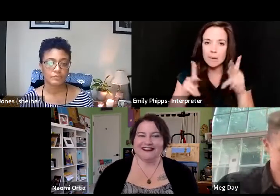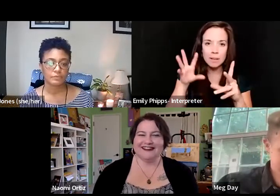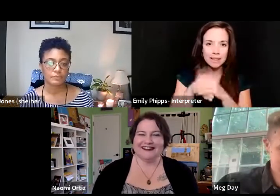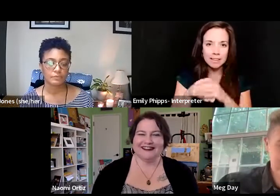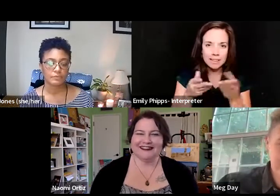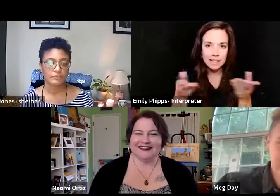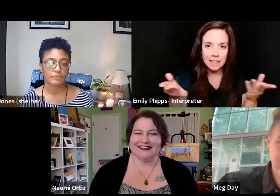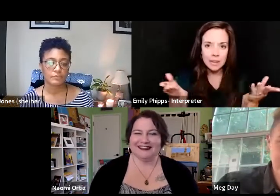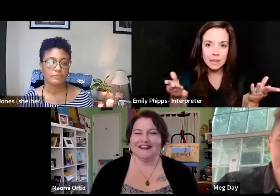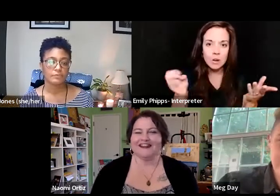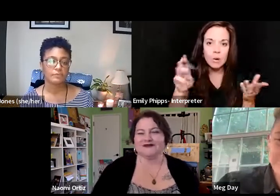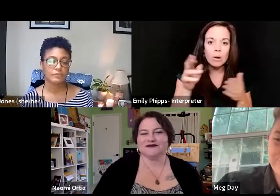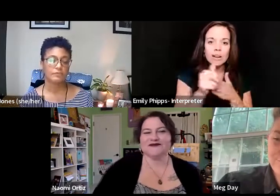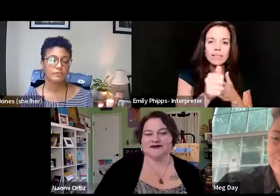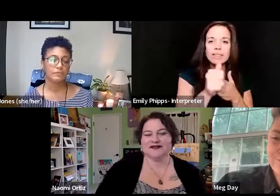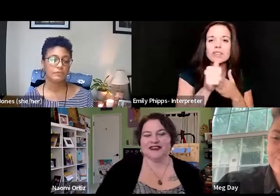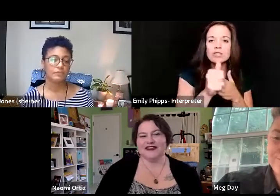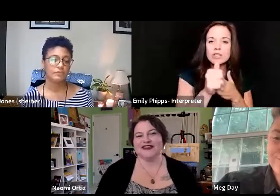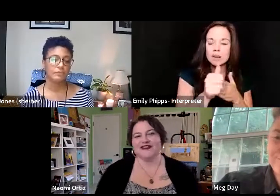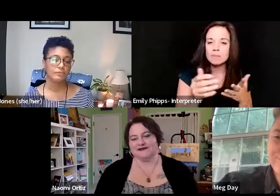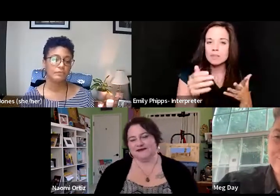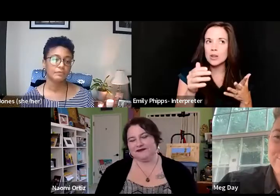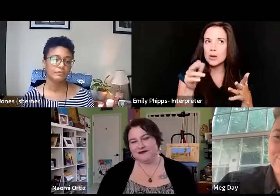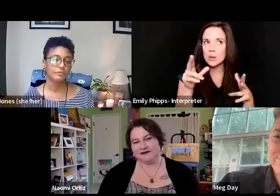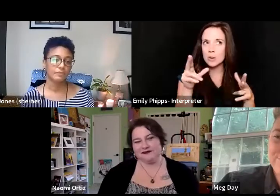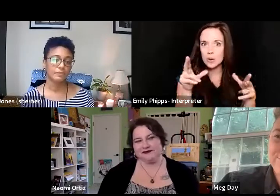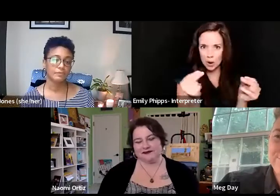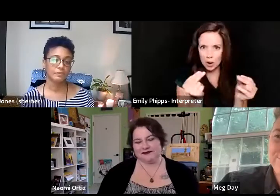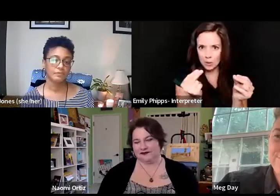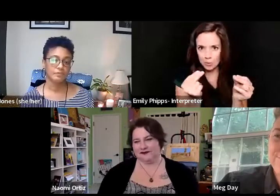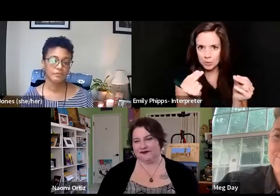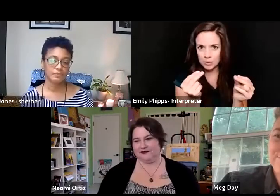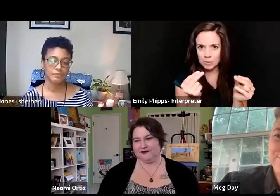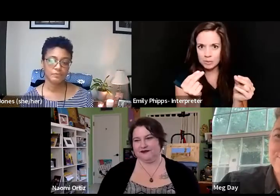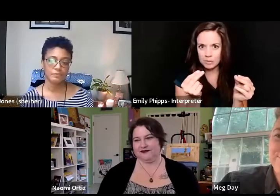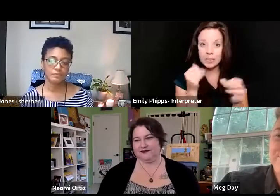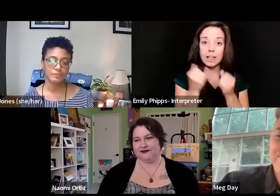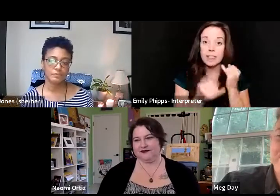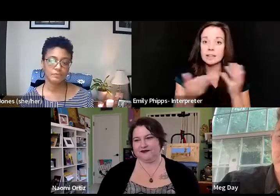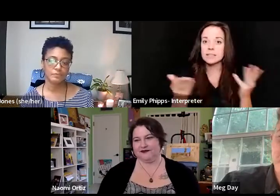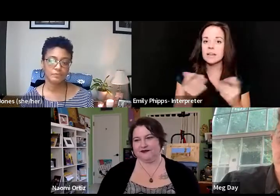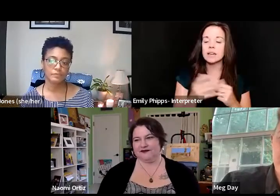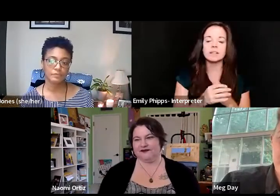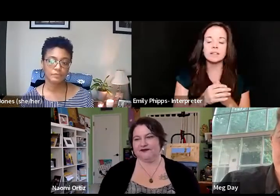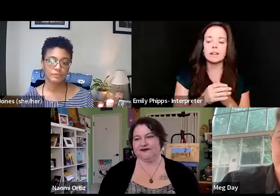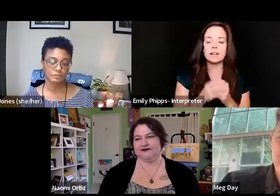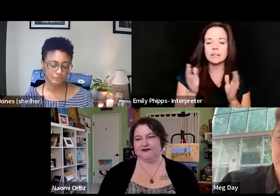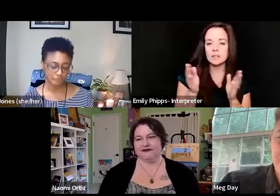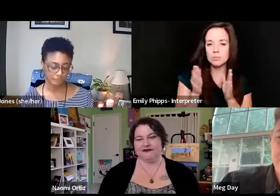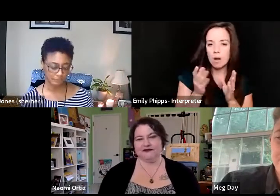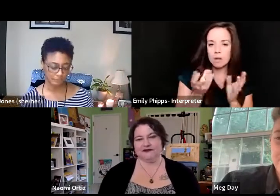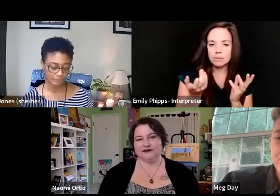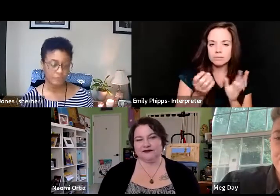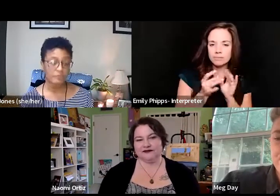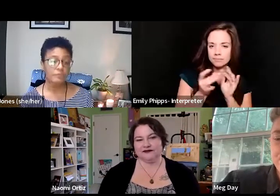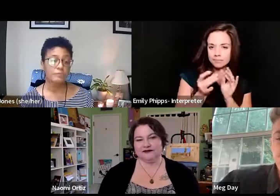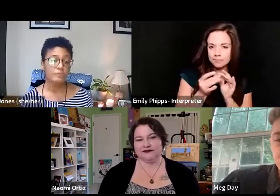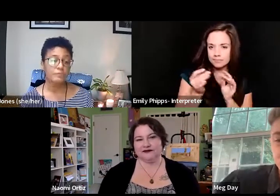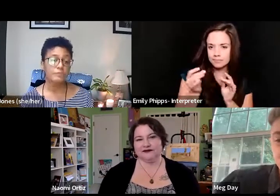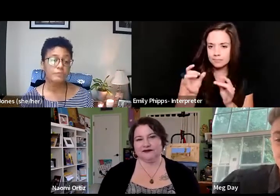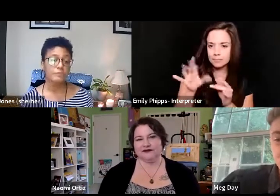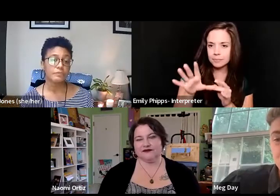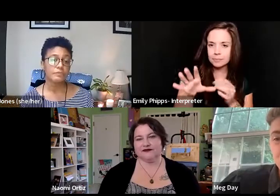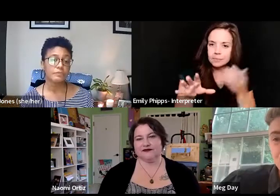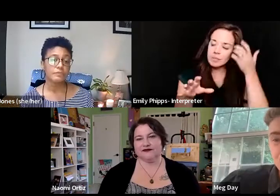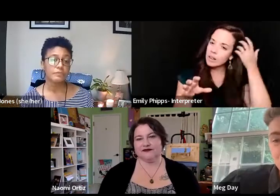know, or in leadership. So actually no. And then last thing I want to say, and it's like small and this might be actually no,